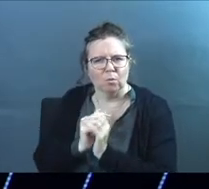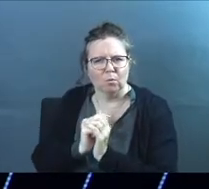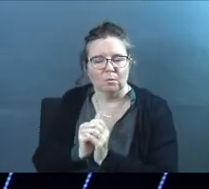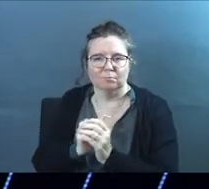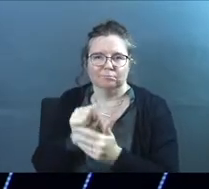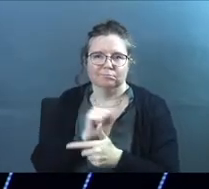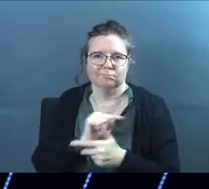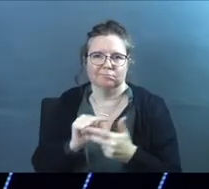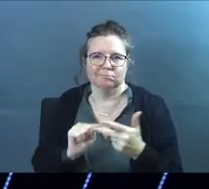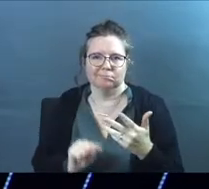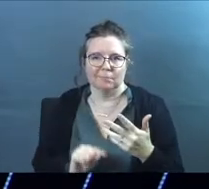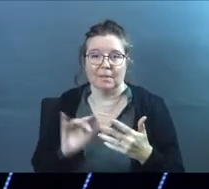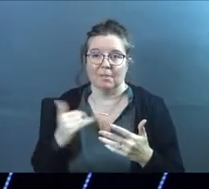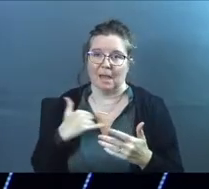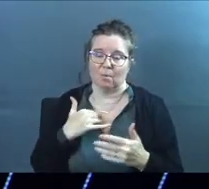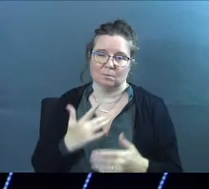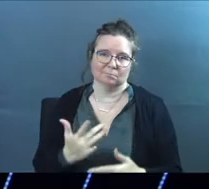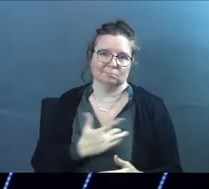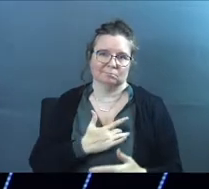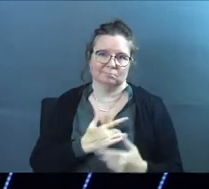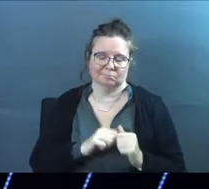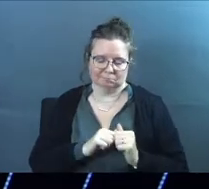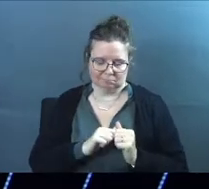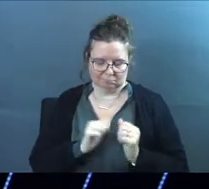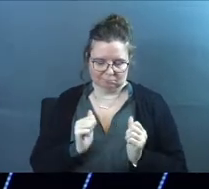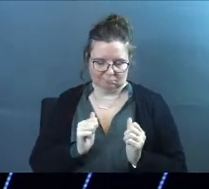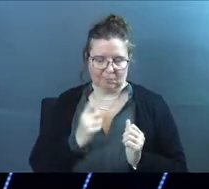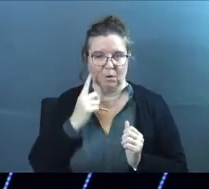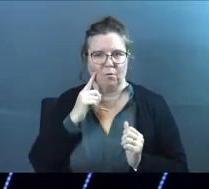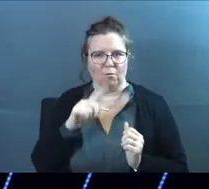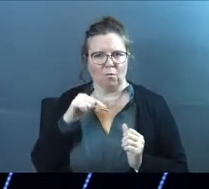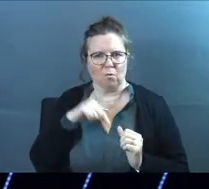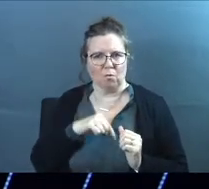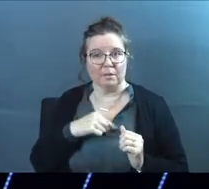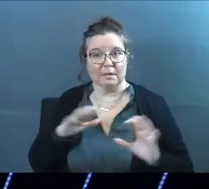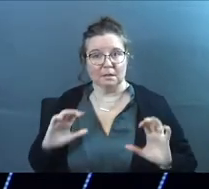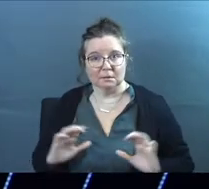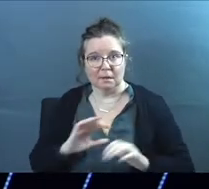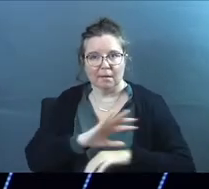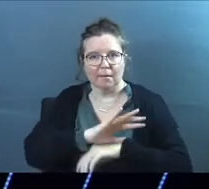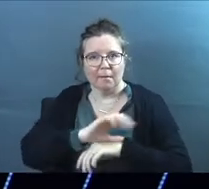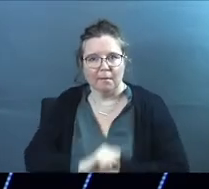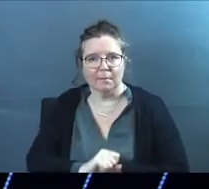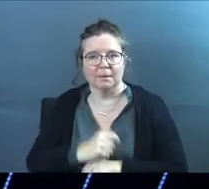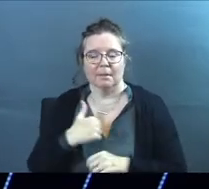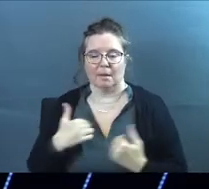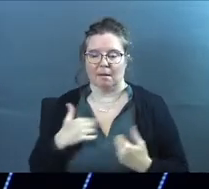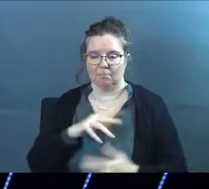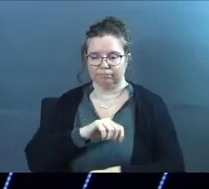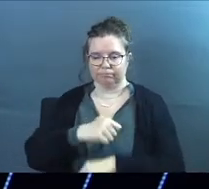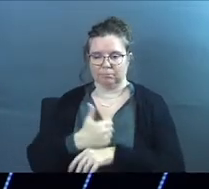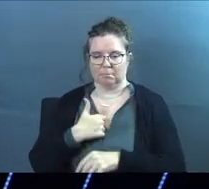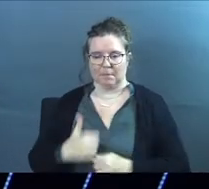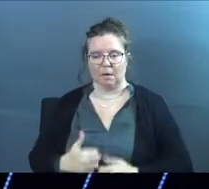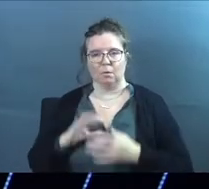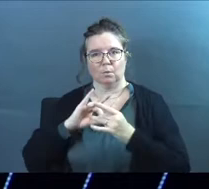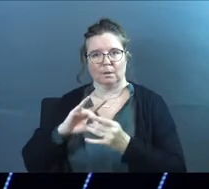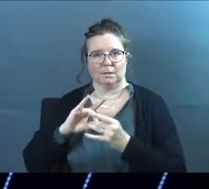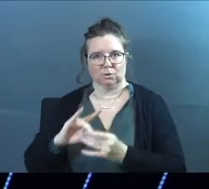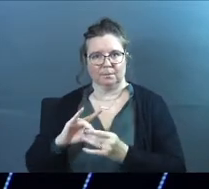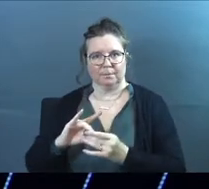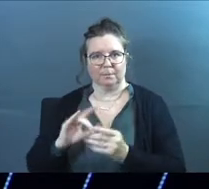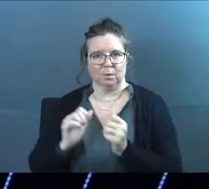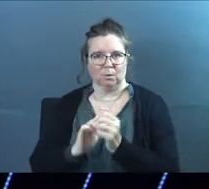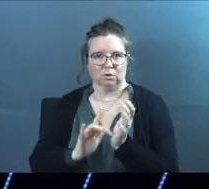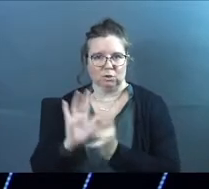these things, and that's what gets us to the heart. What is the heart behind these actions, these habits that I'm implementing into my relationship